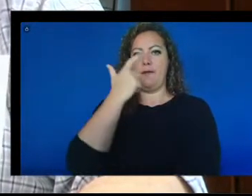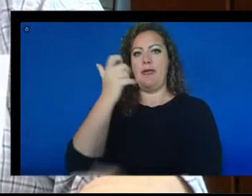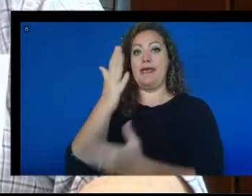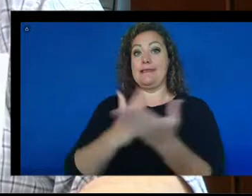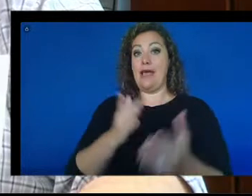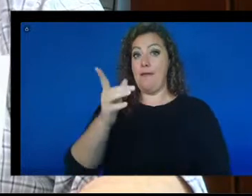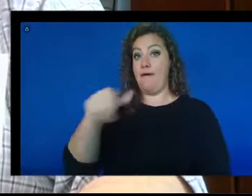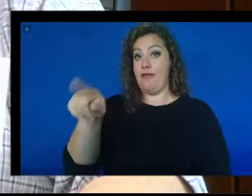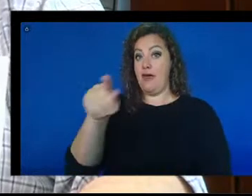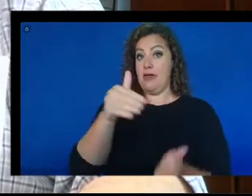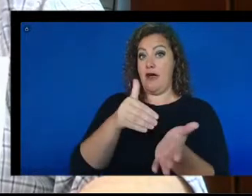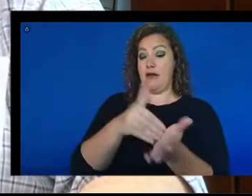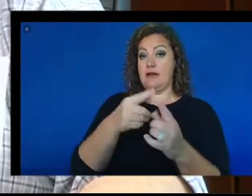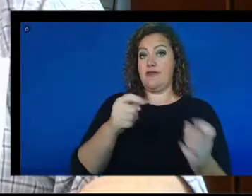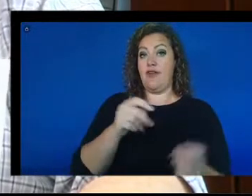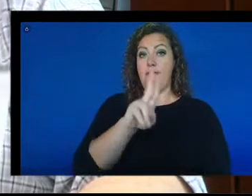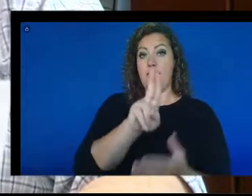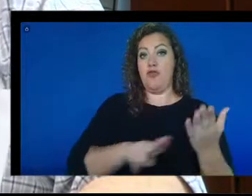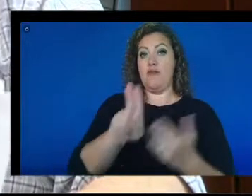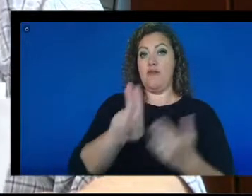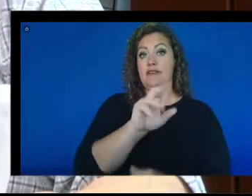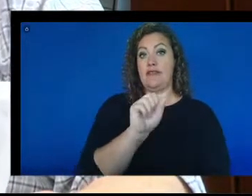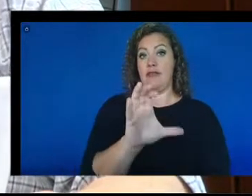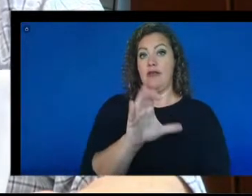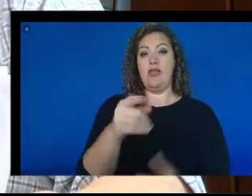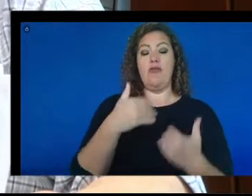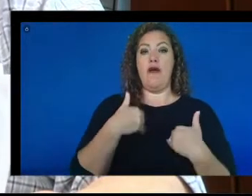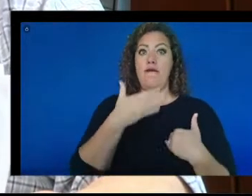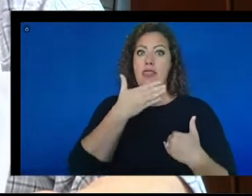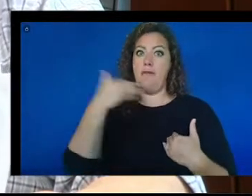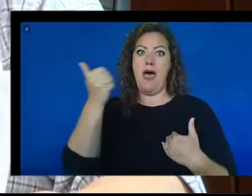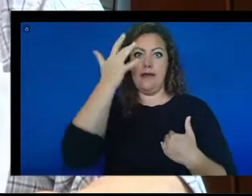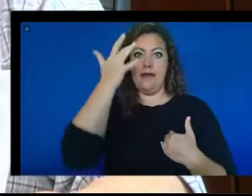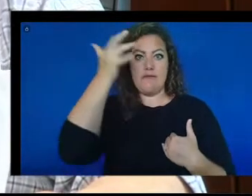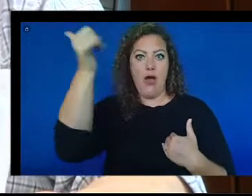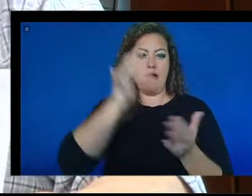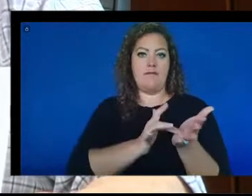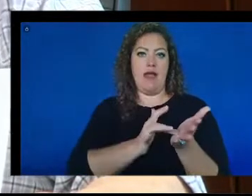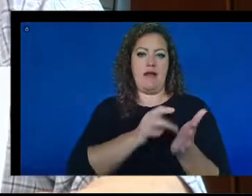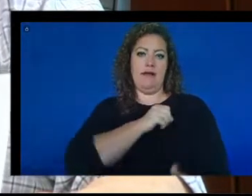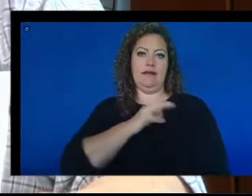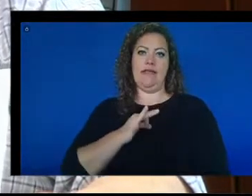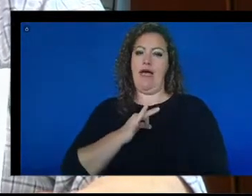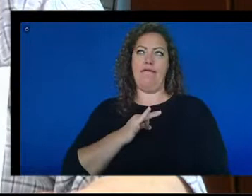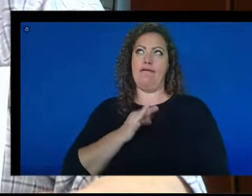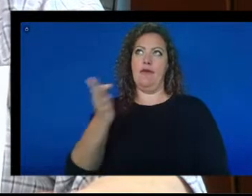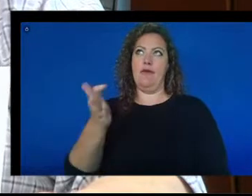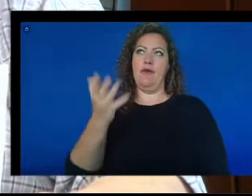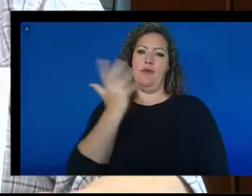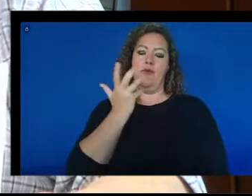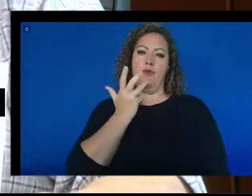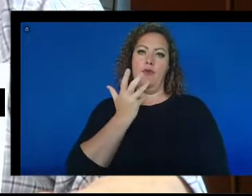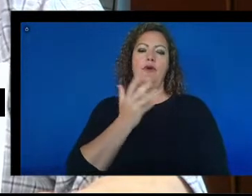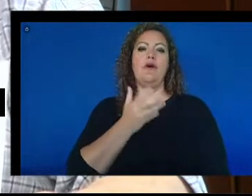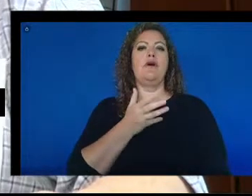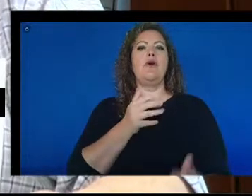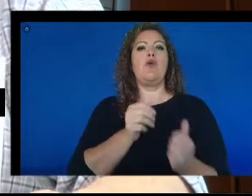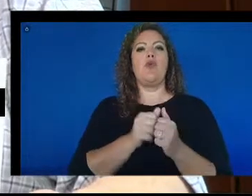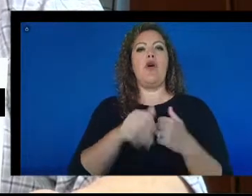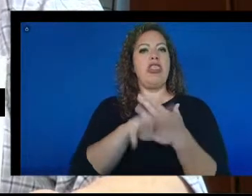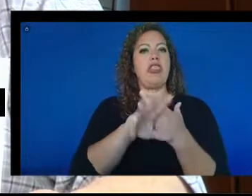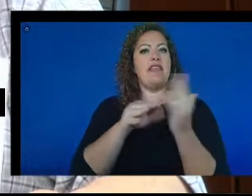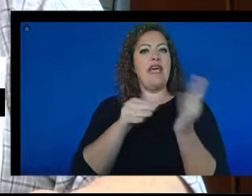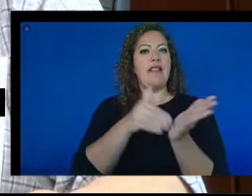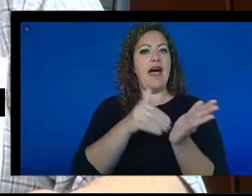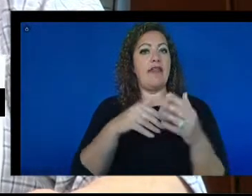South Carolina. So you get the best, smartest medical staff to be found. A function of telehealth is